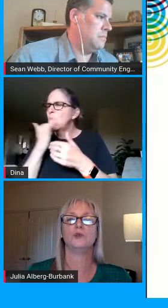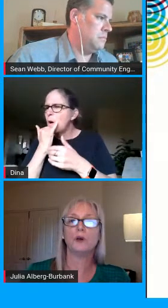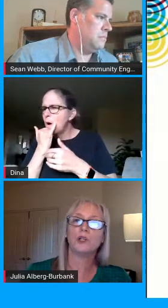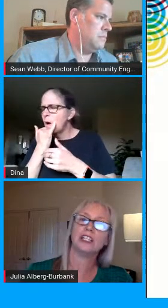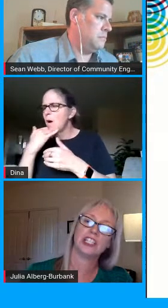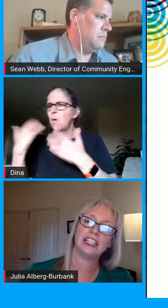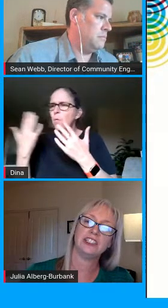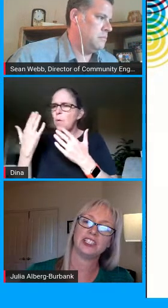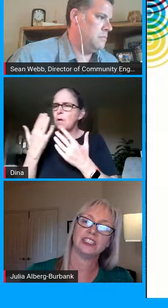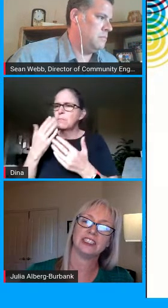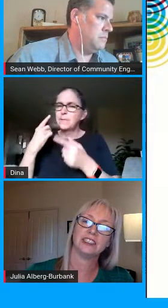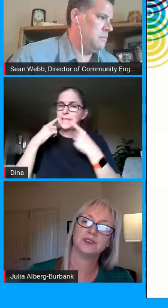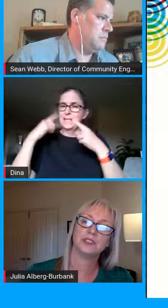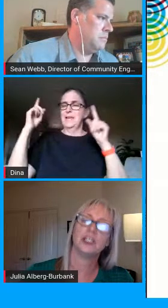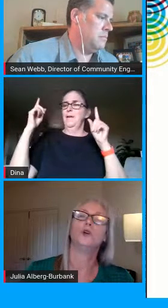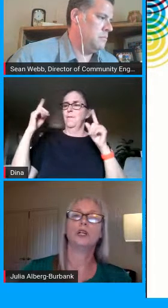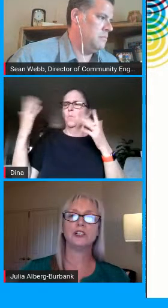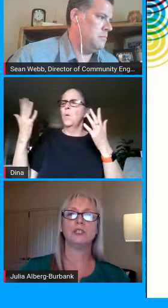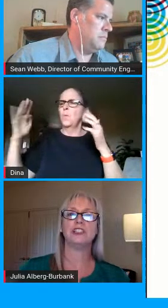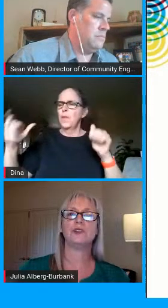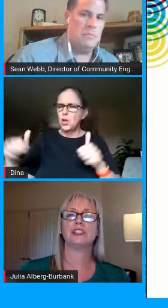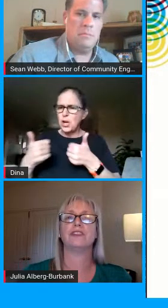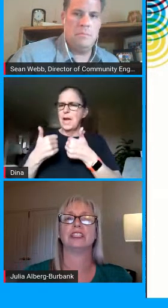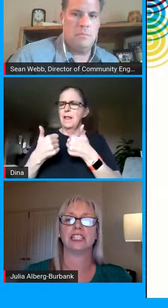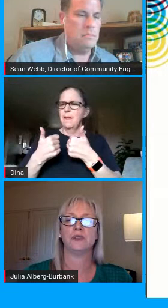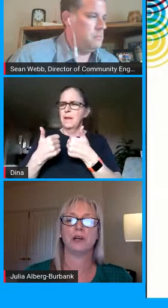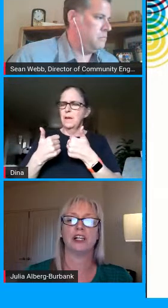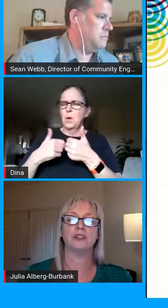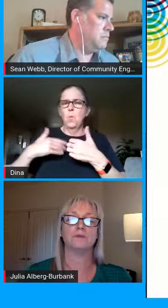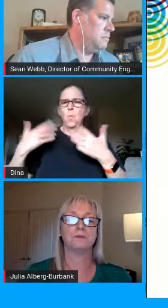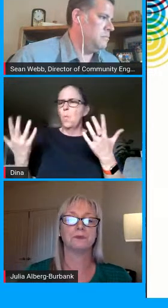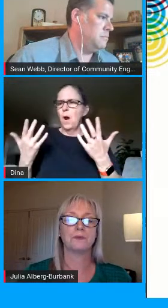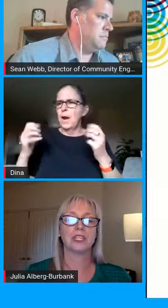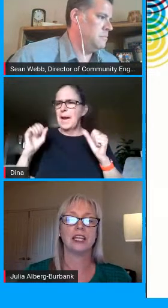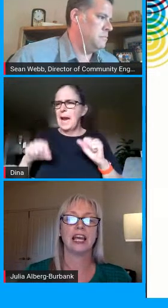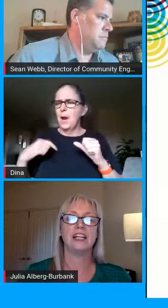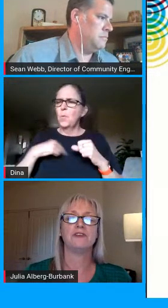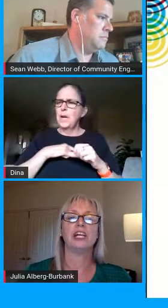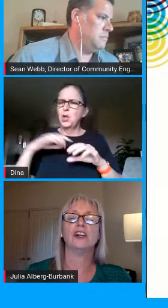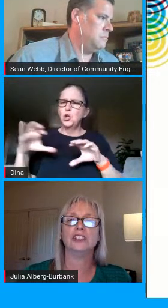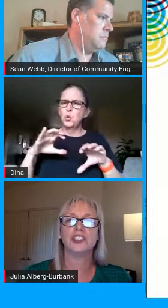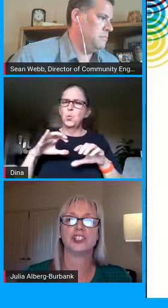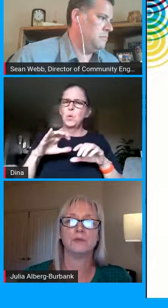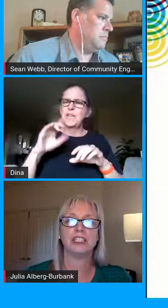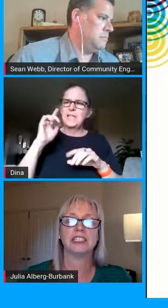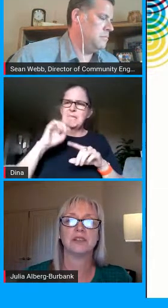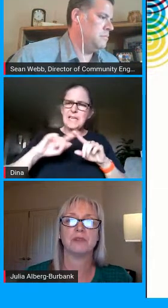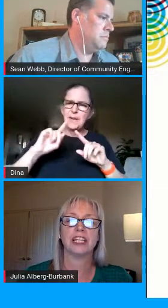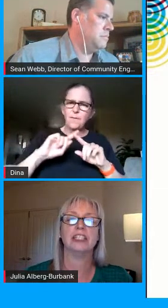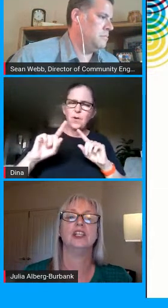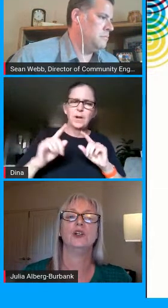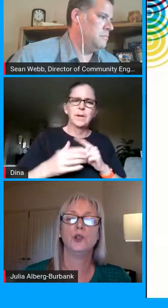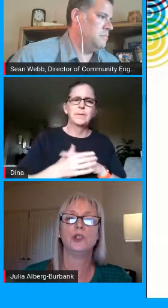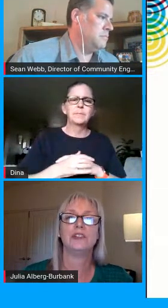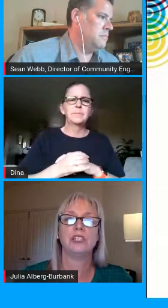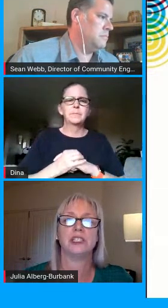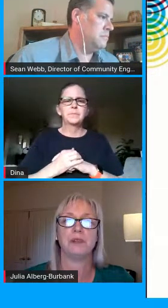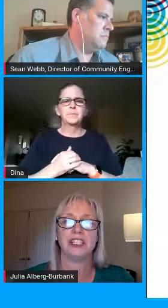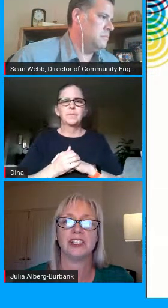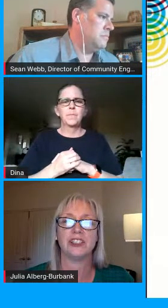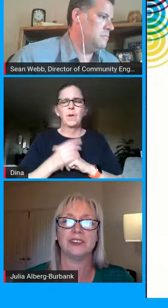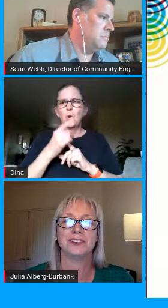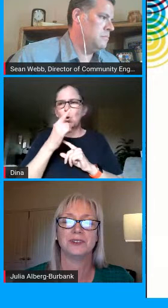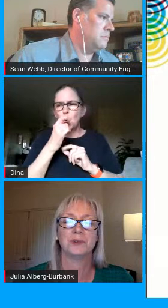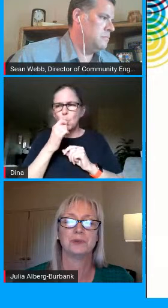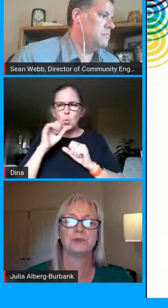what were our challenges what could we do differently tomorrow and if we aren't sure about something who can